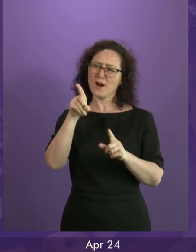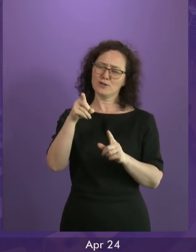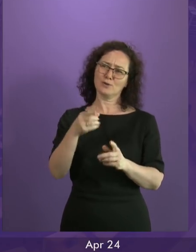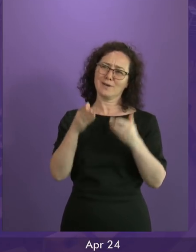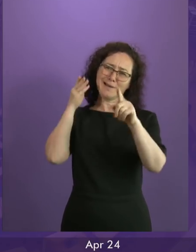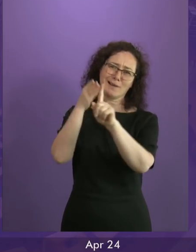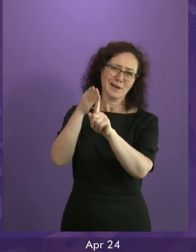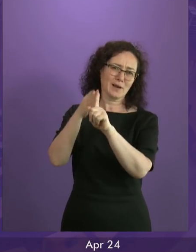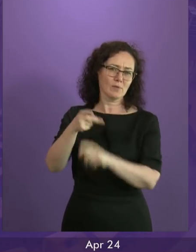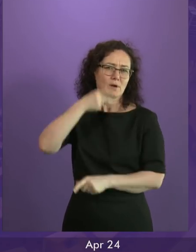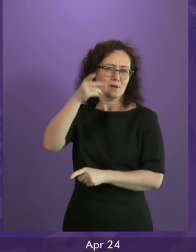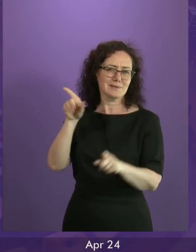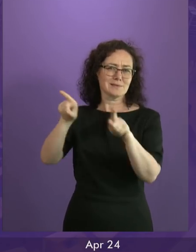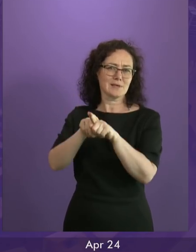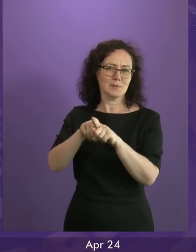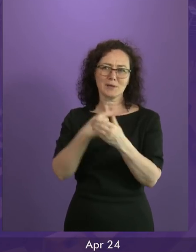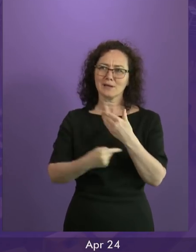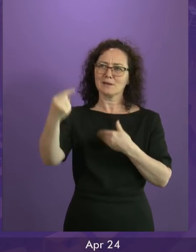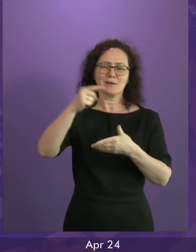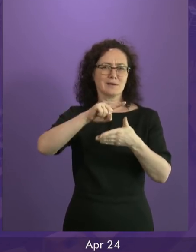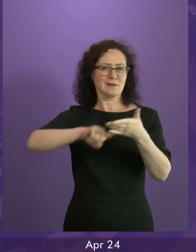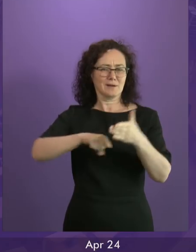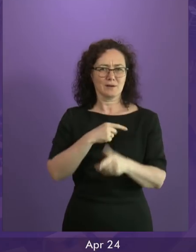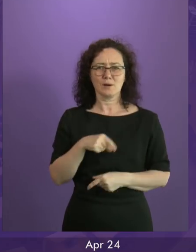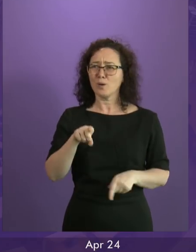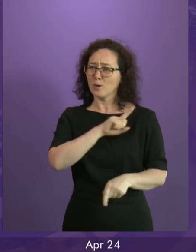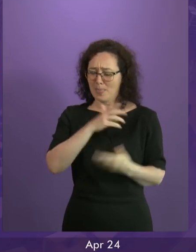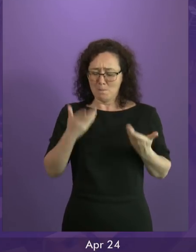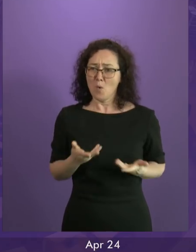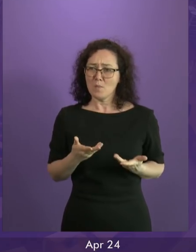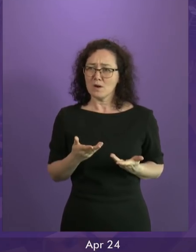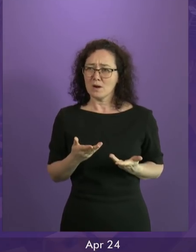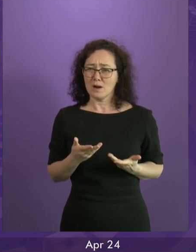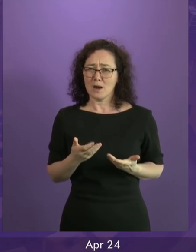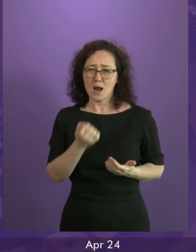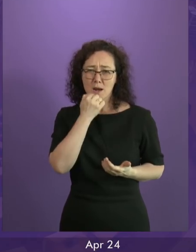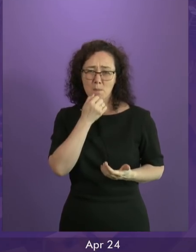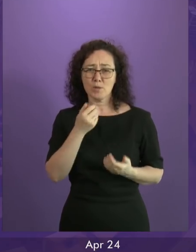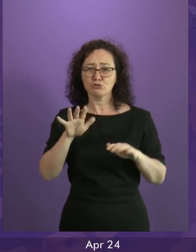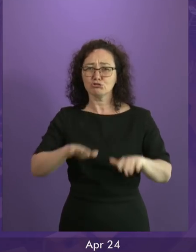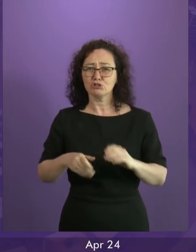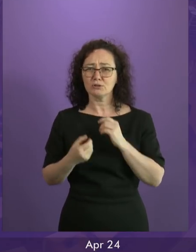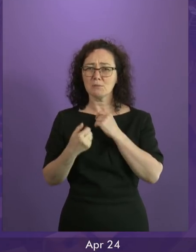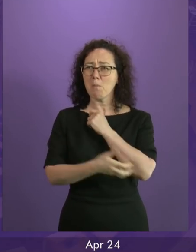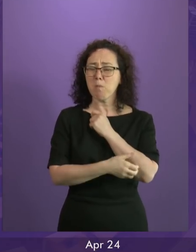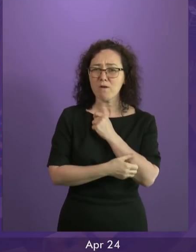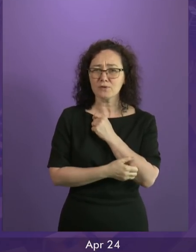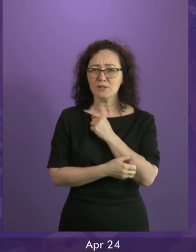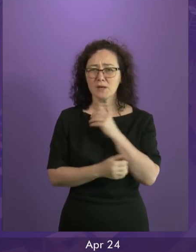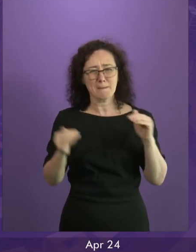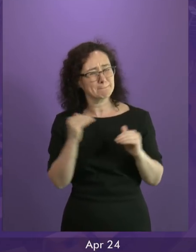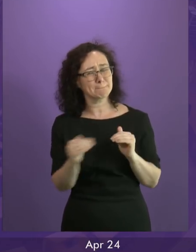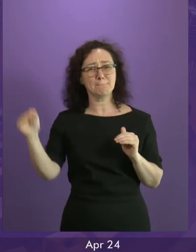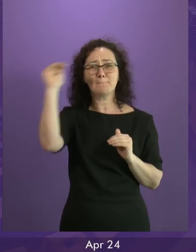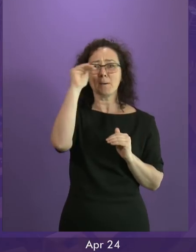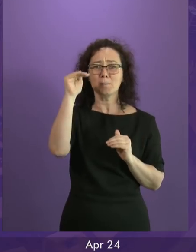there are record numbers of children in poverty in the country, when people are working in two and three jobs because of low